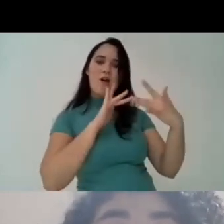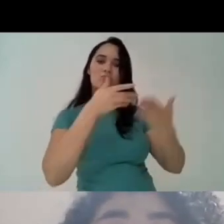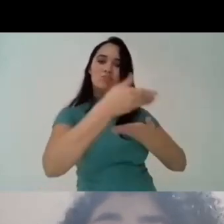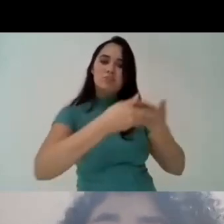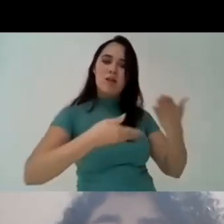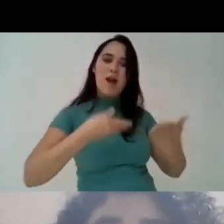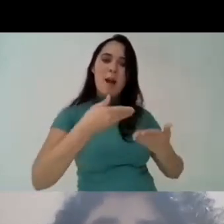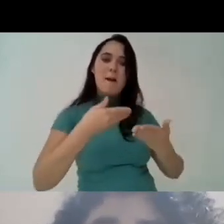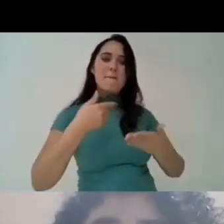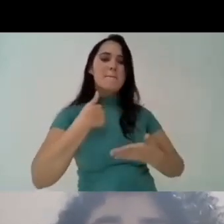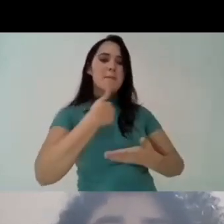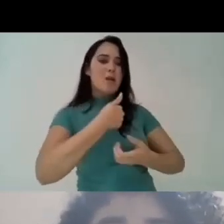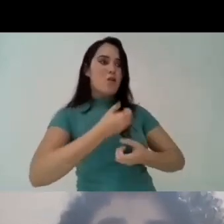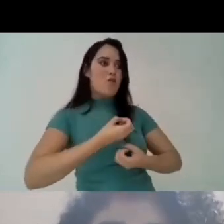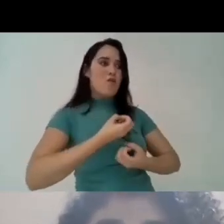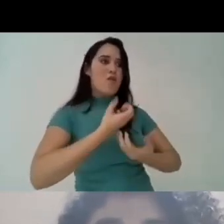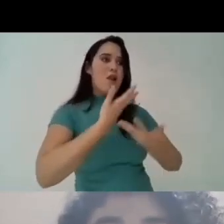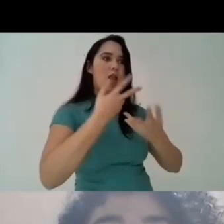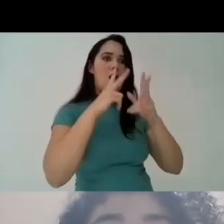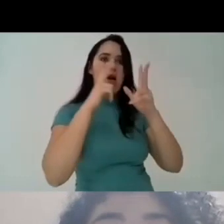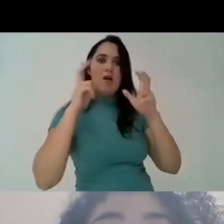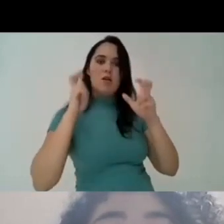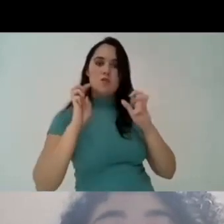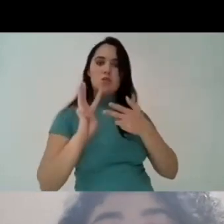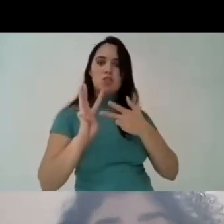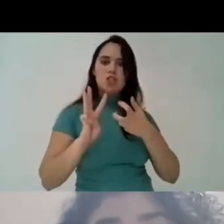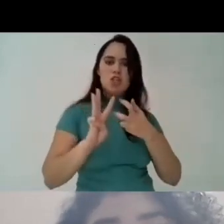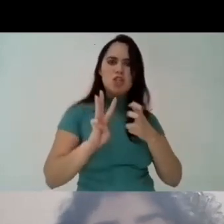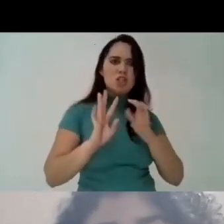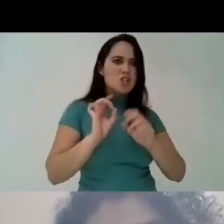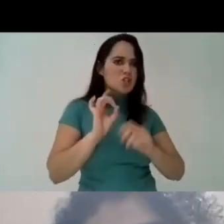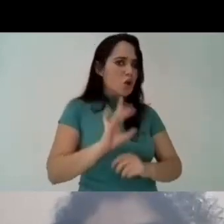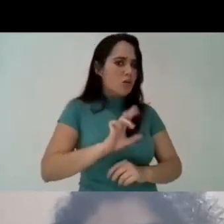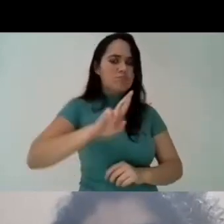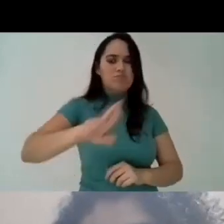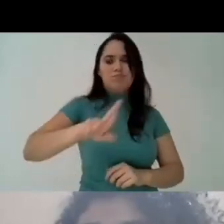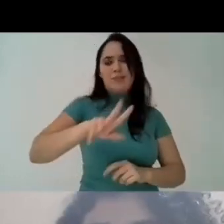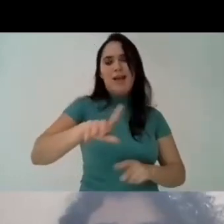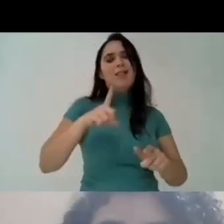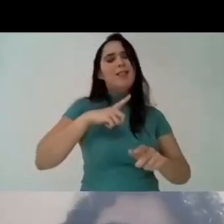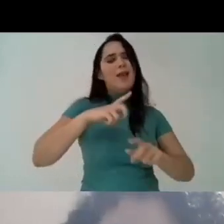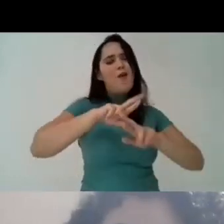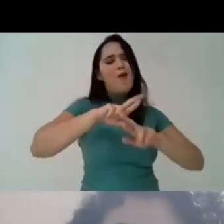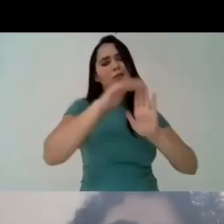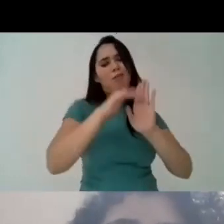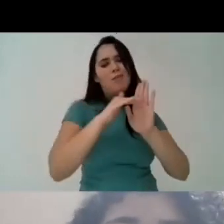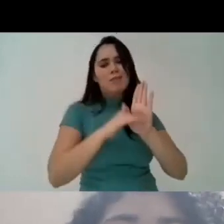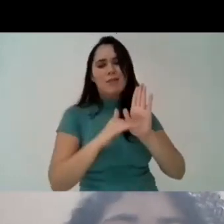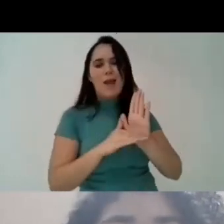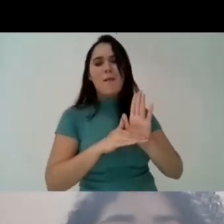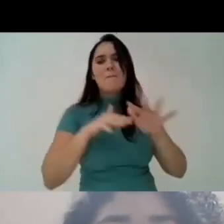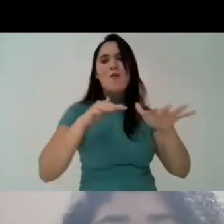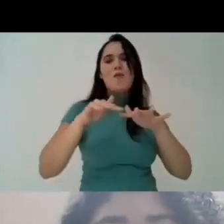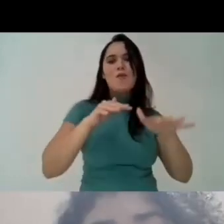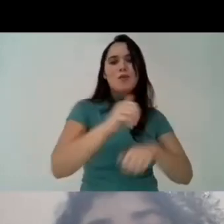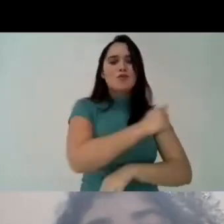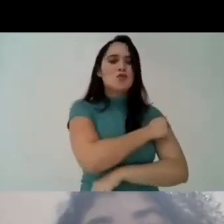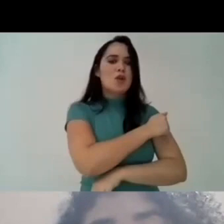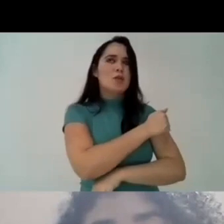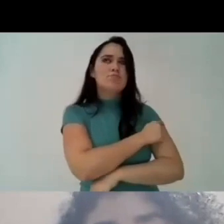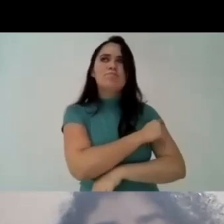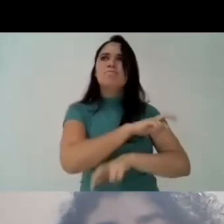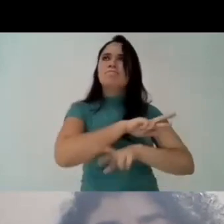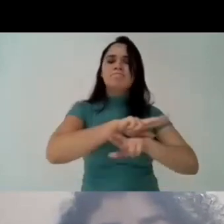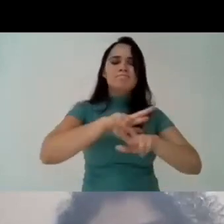we have the university calling us to debate any uh any issues that involve